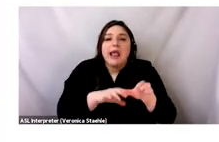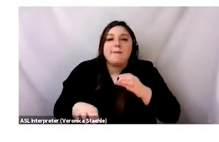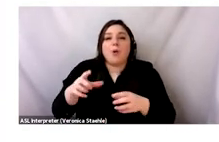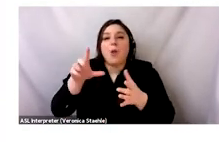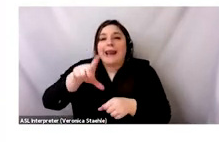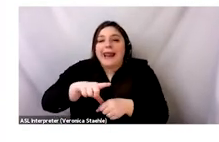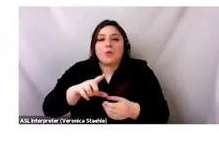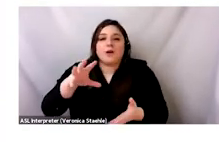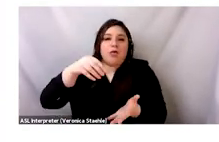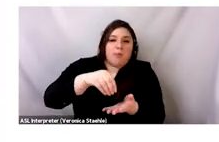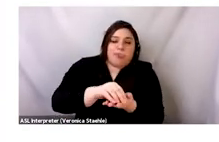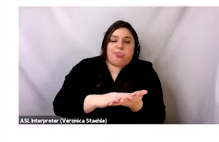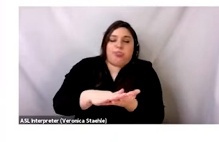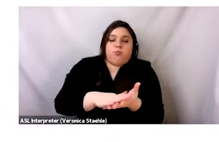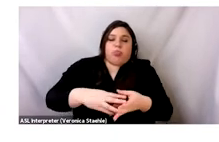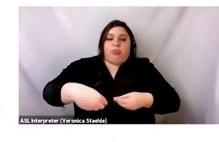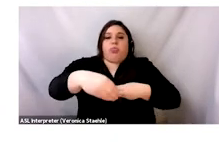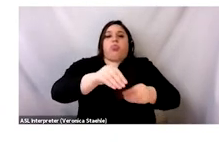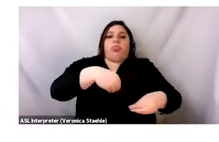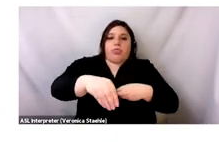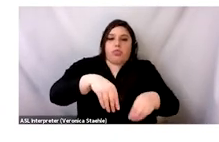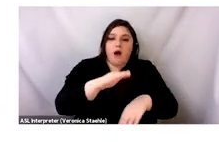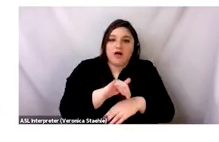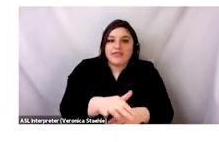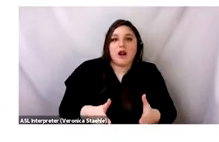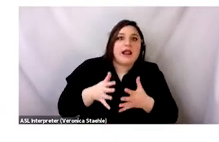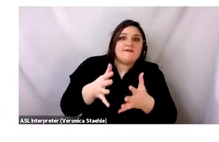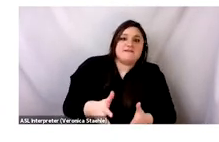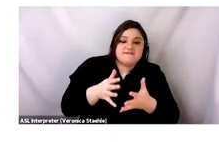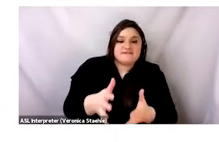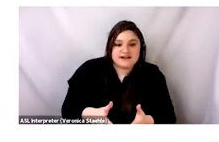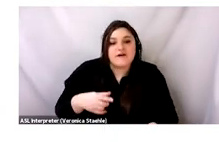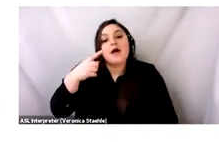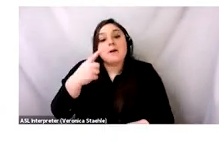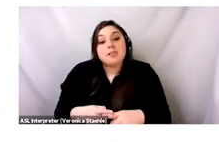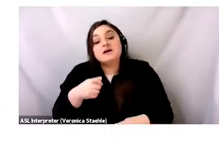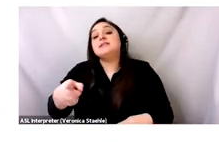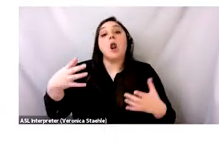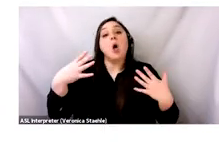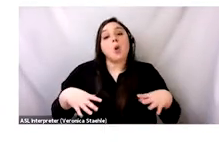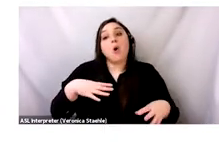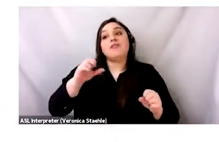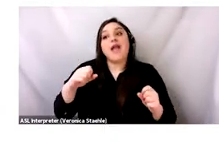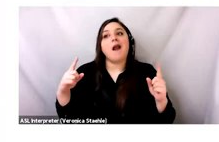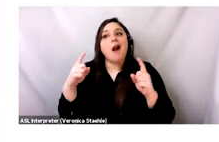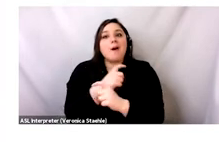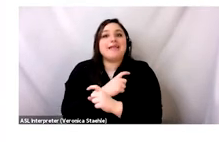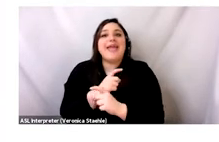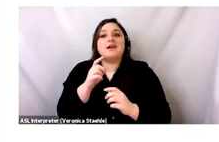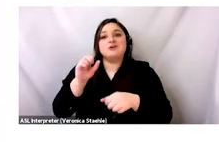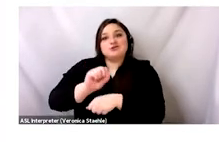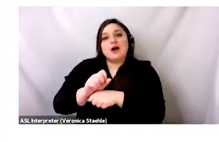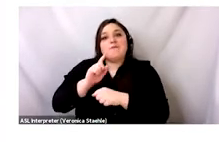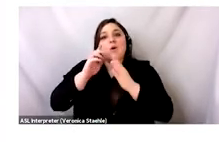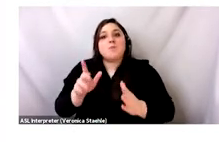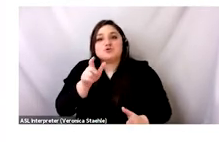landfill and kind of creates this toxic cap on the landfill. Lastly, clothing waste makes it harder for waste pickers to